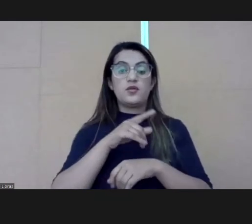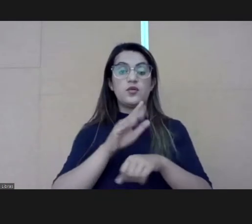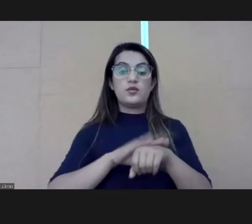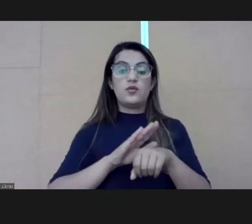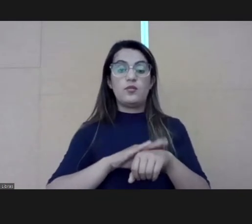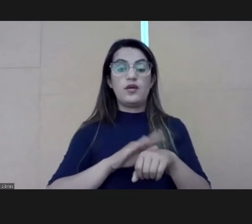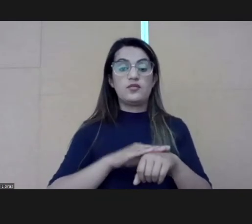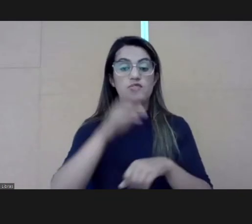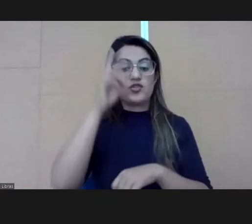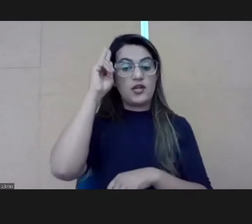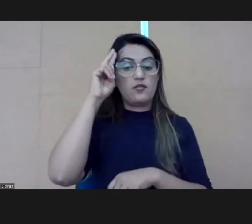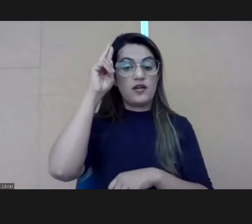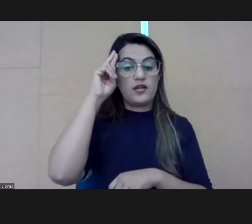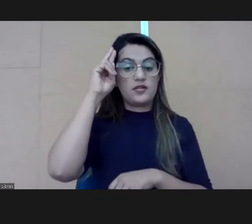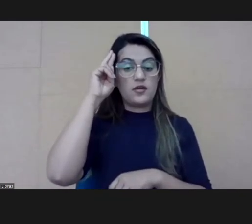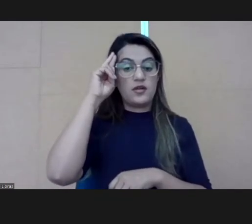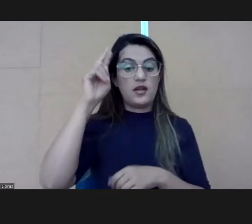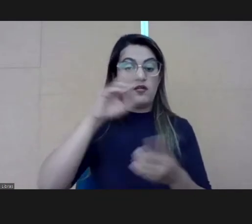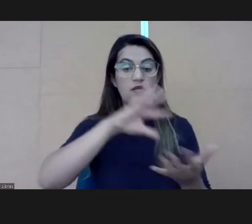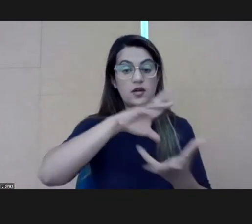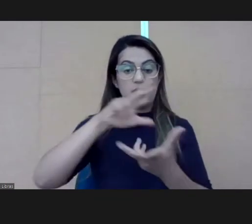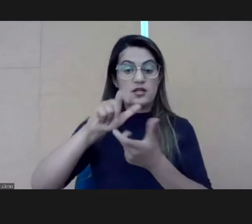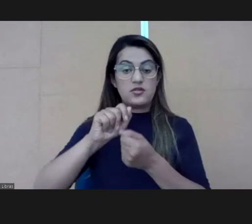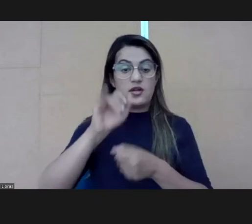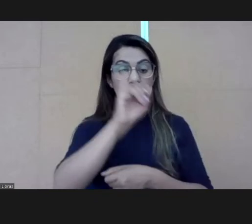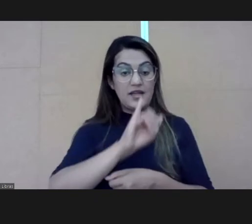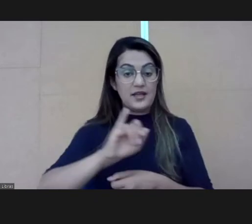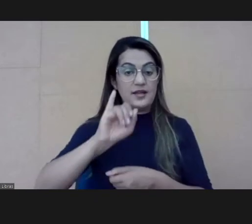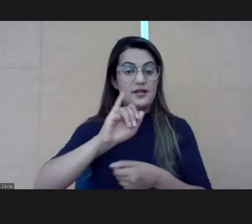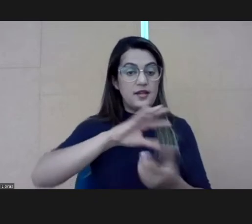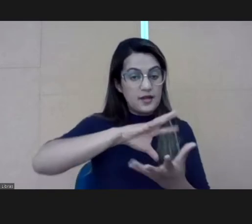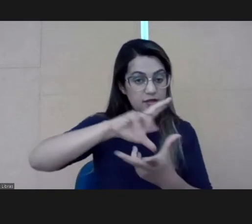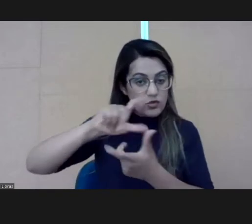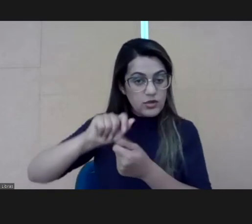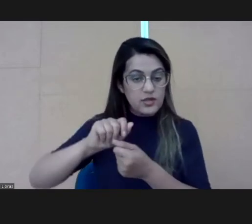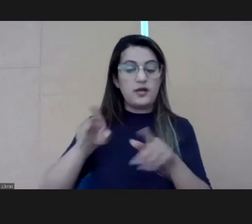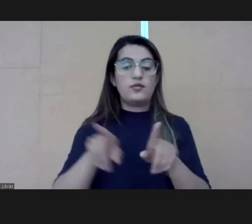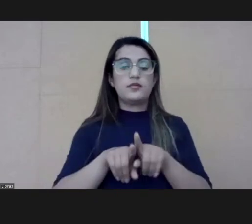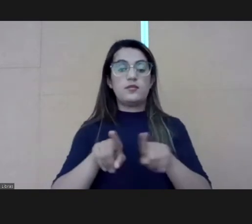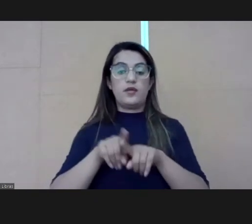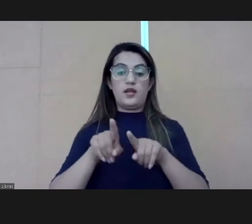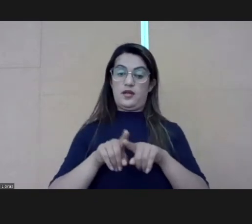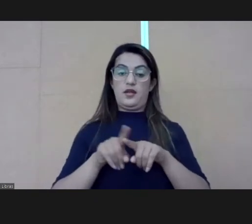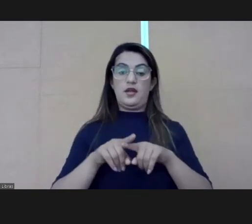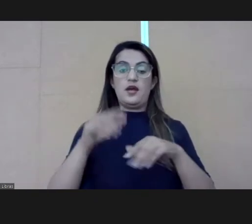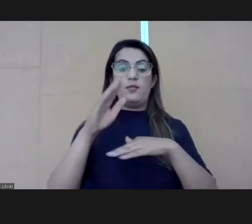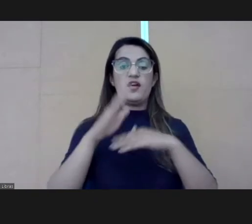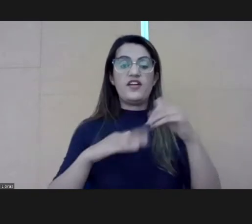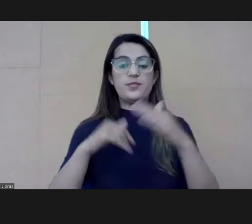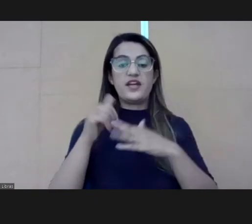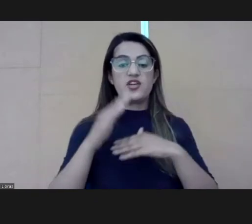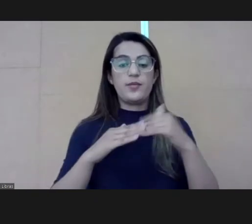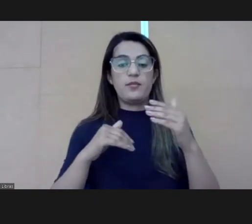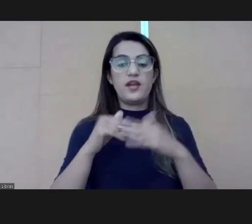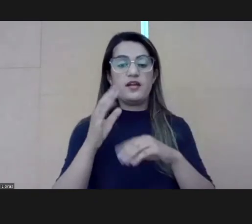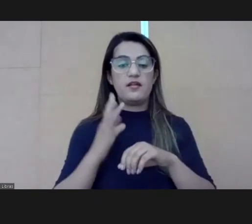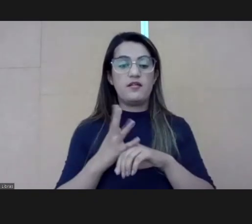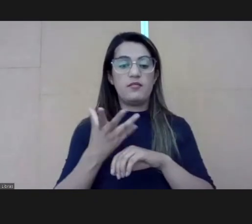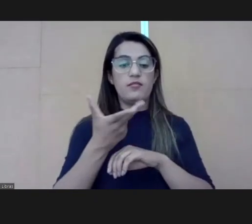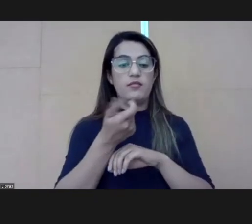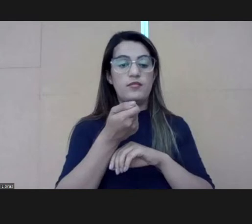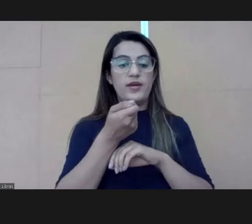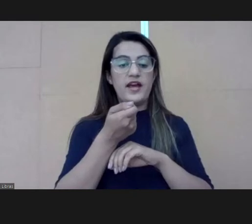some reflections about the national and international levels. So the idea was to bring good practices,